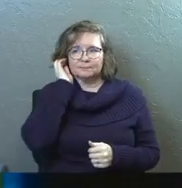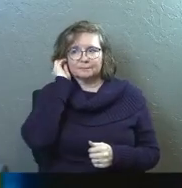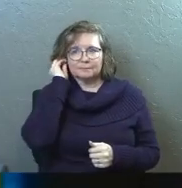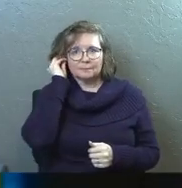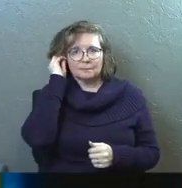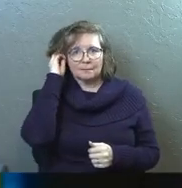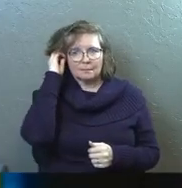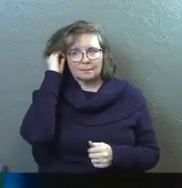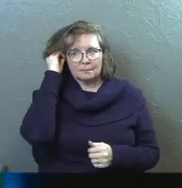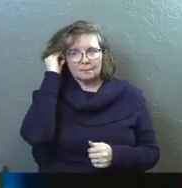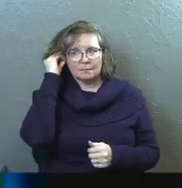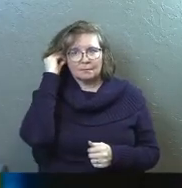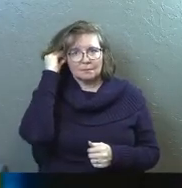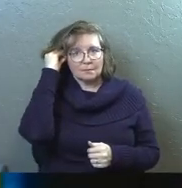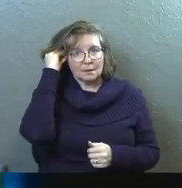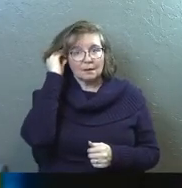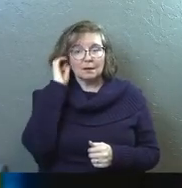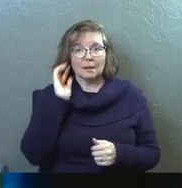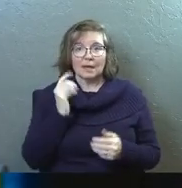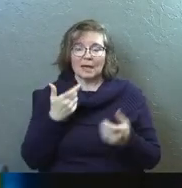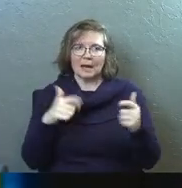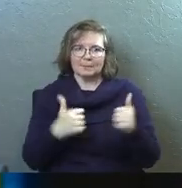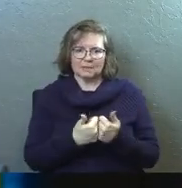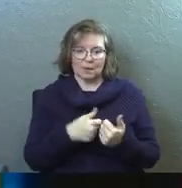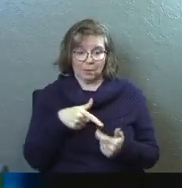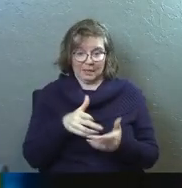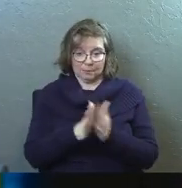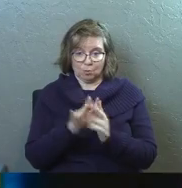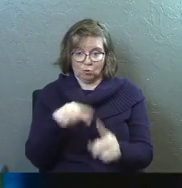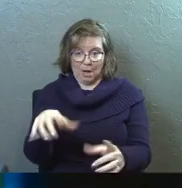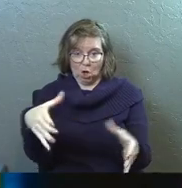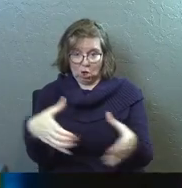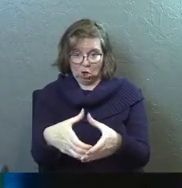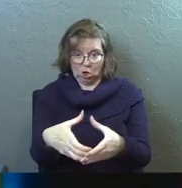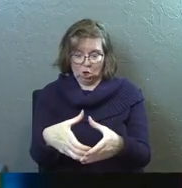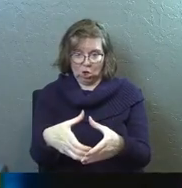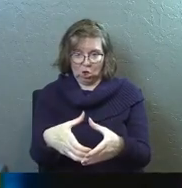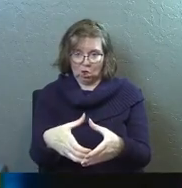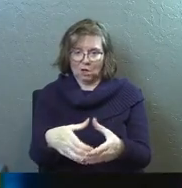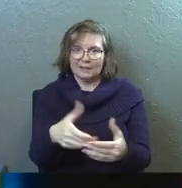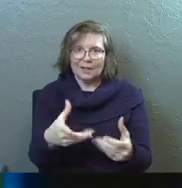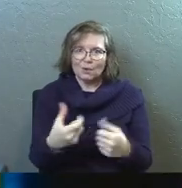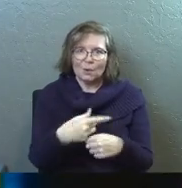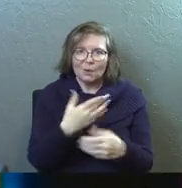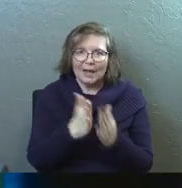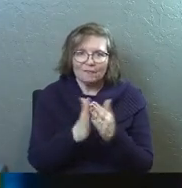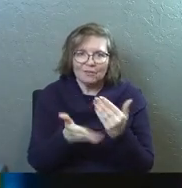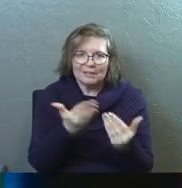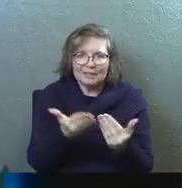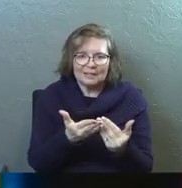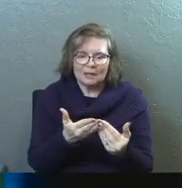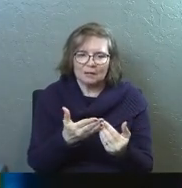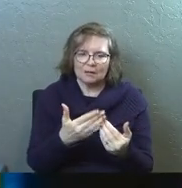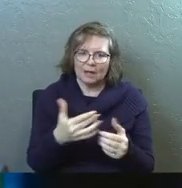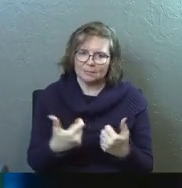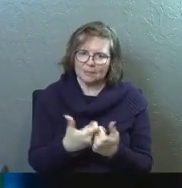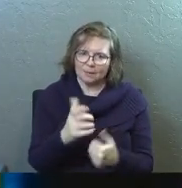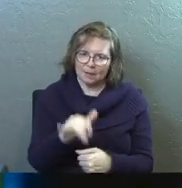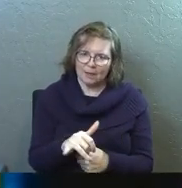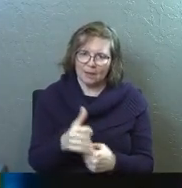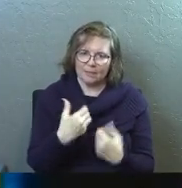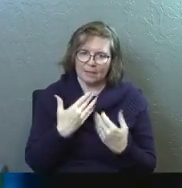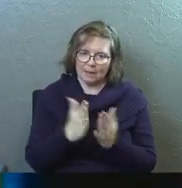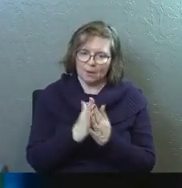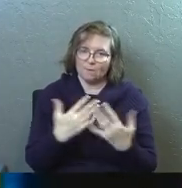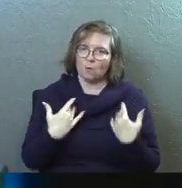And I'm challenged by what God does with this prayer. So they pray this prayer for boldness. And then let's look at what happens in verse